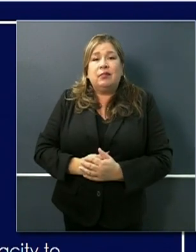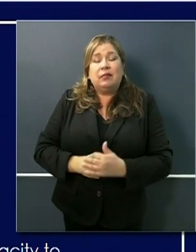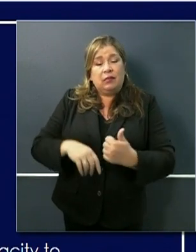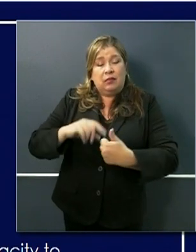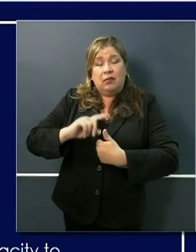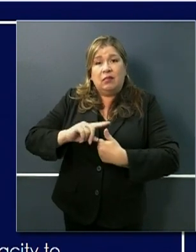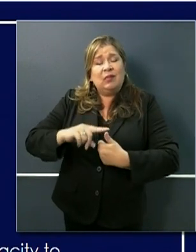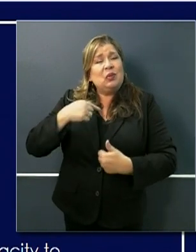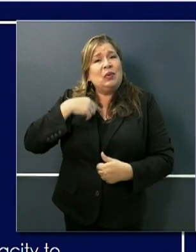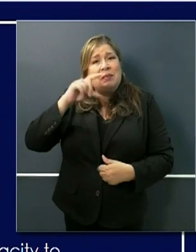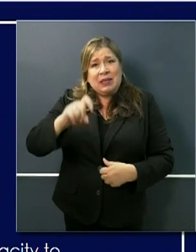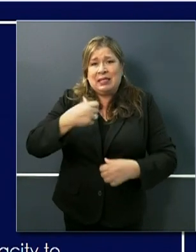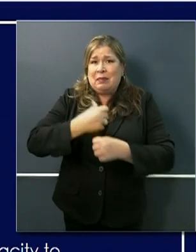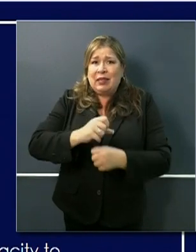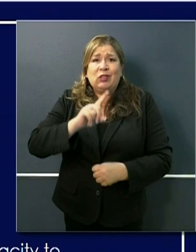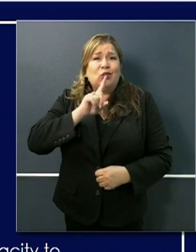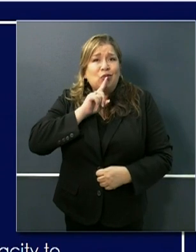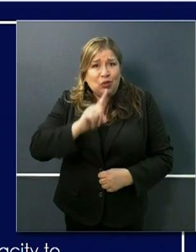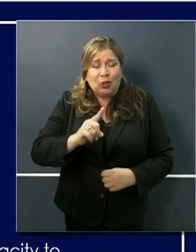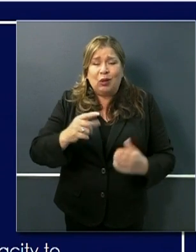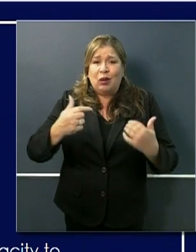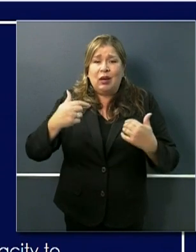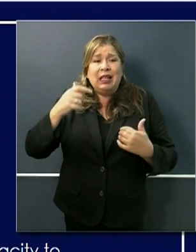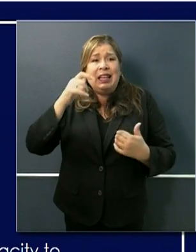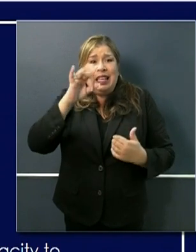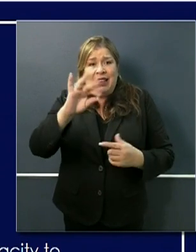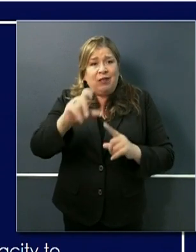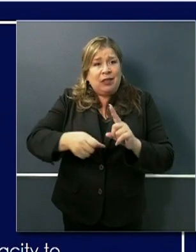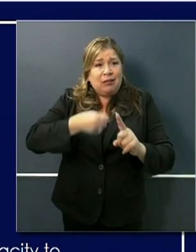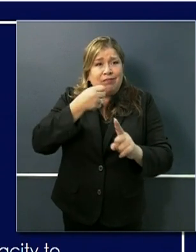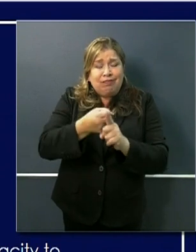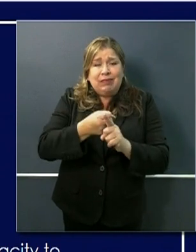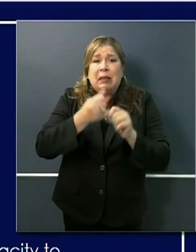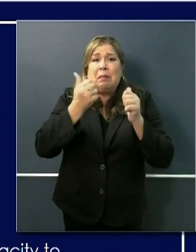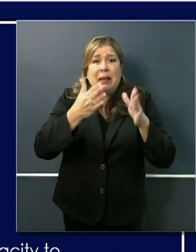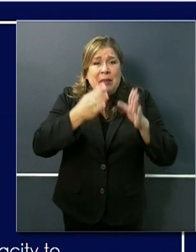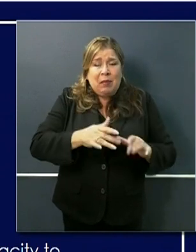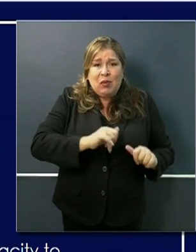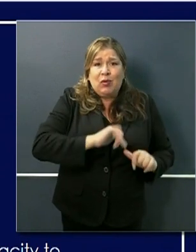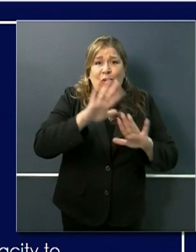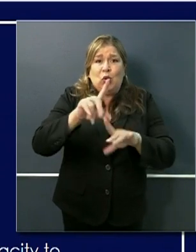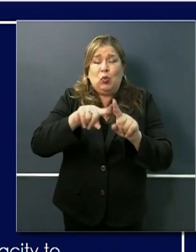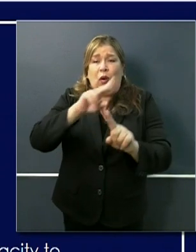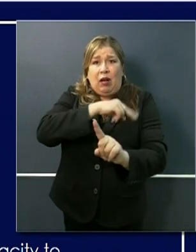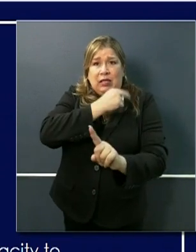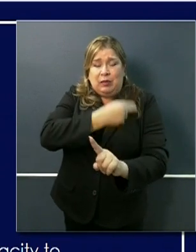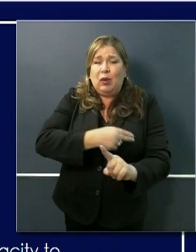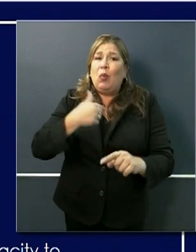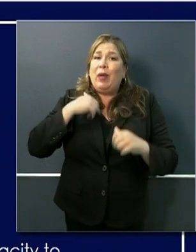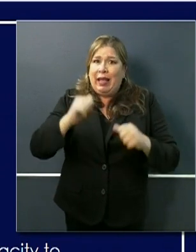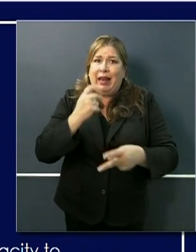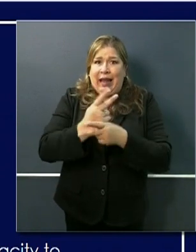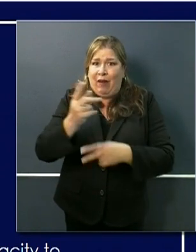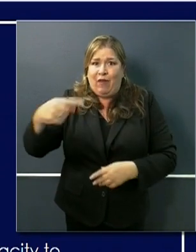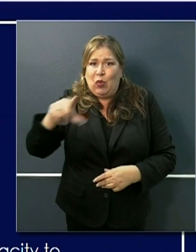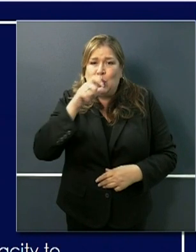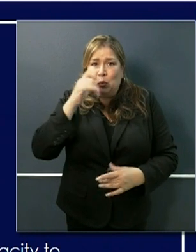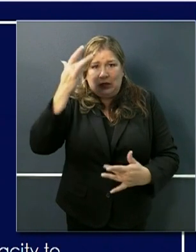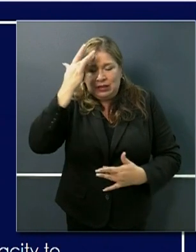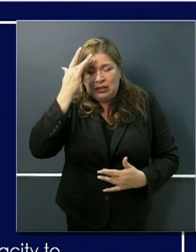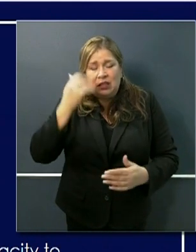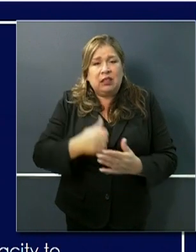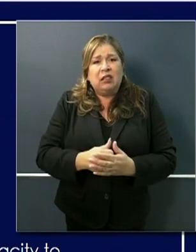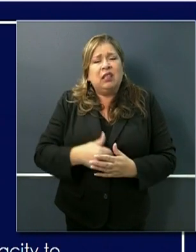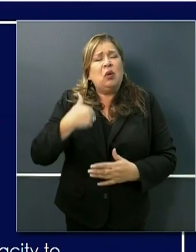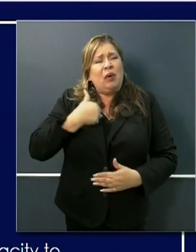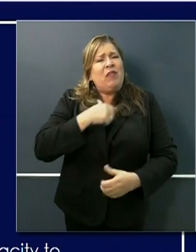need to ensure that we have the ability to care for the sick within our hospitals this is something that we've worked hard for we're confident that